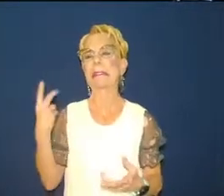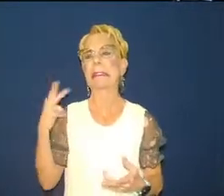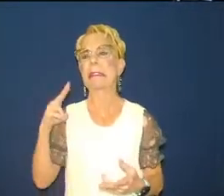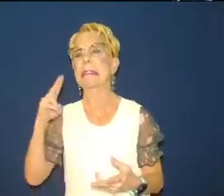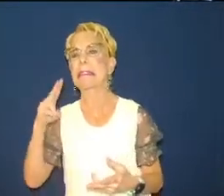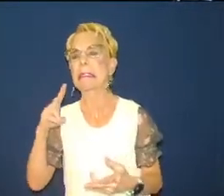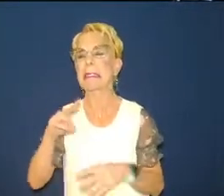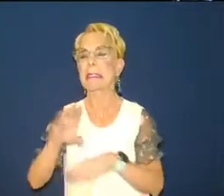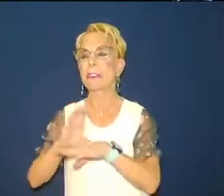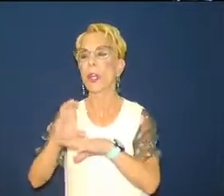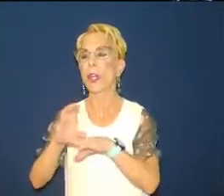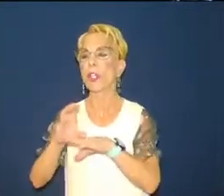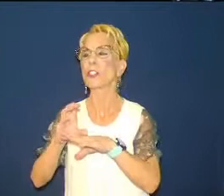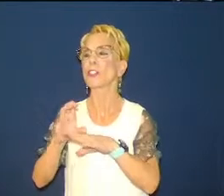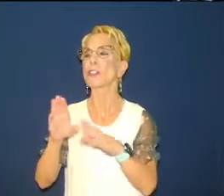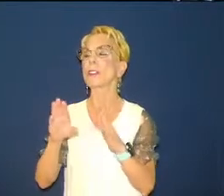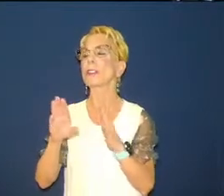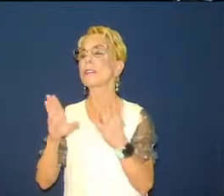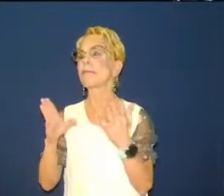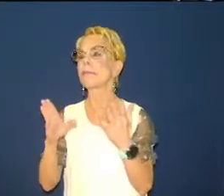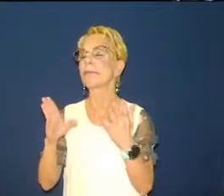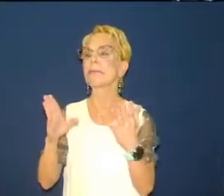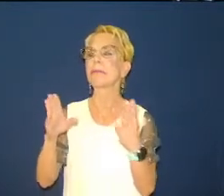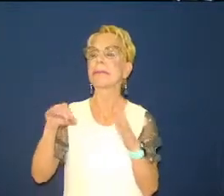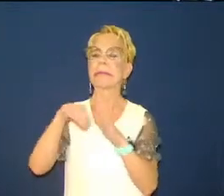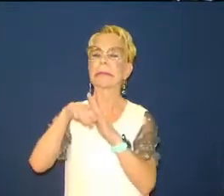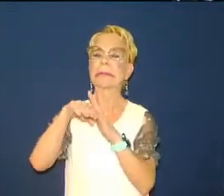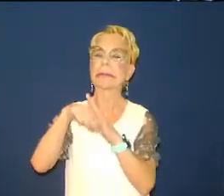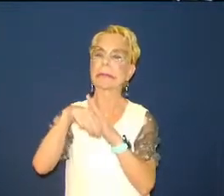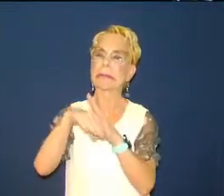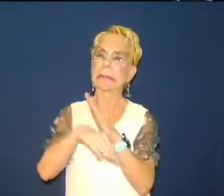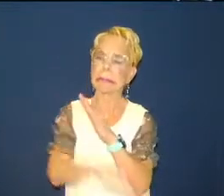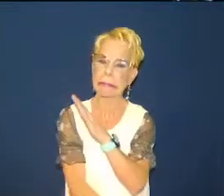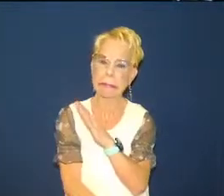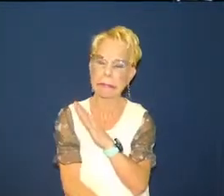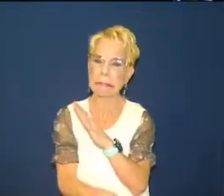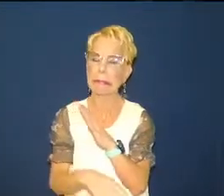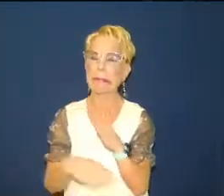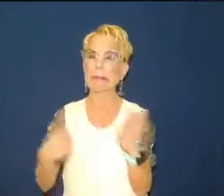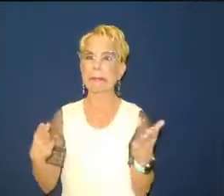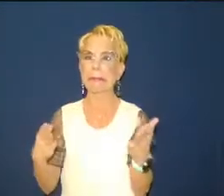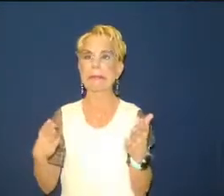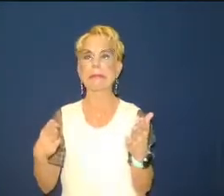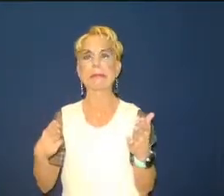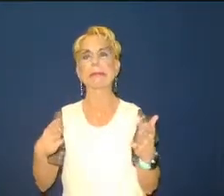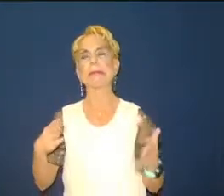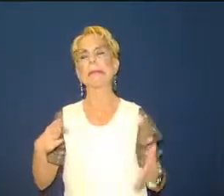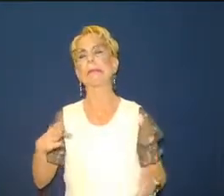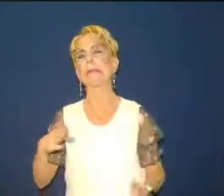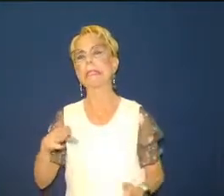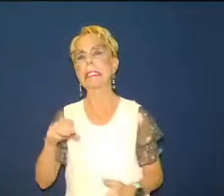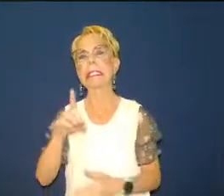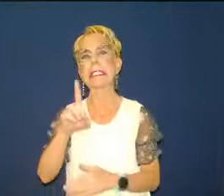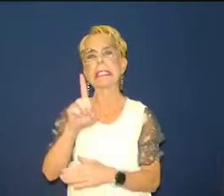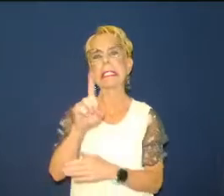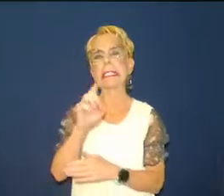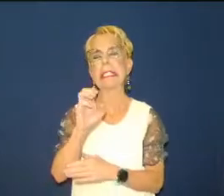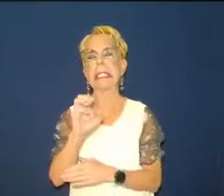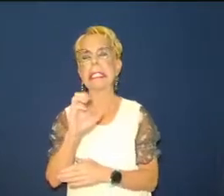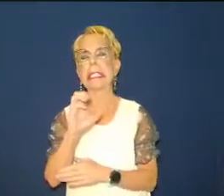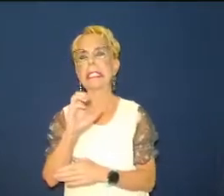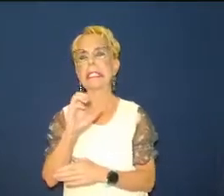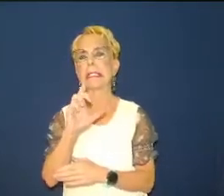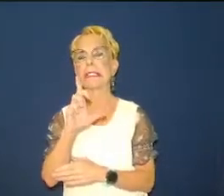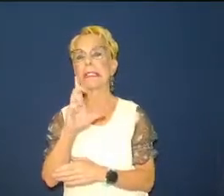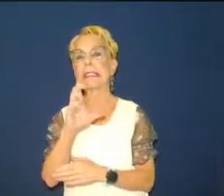in our world so i i'm a i'm a church person but i think this is actually happening to churches in our world and you might say why are things